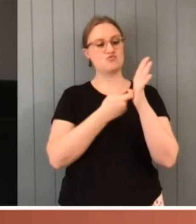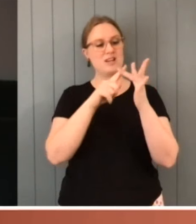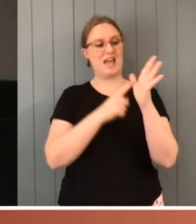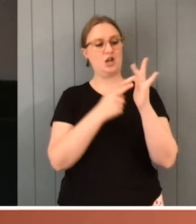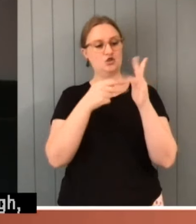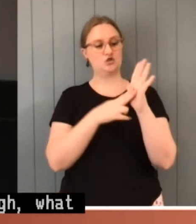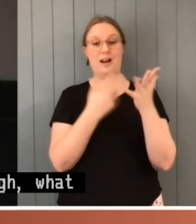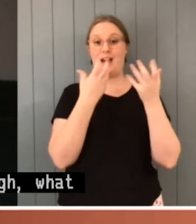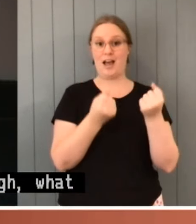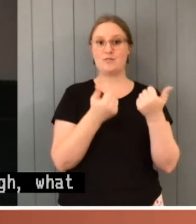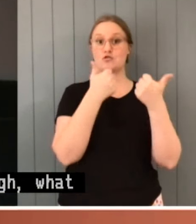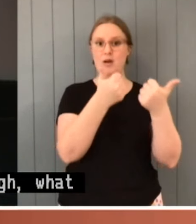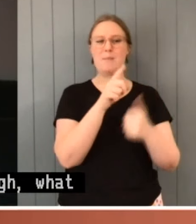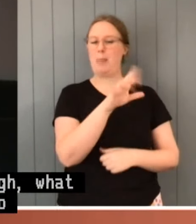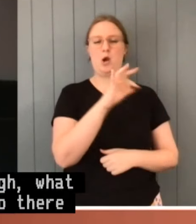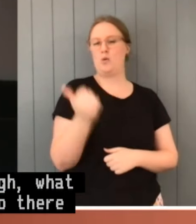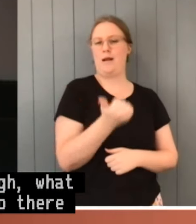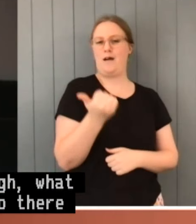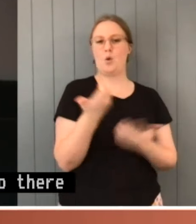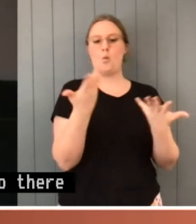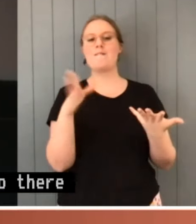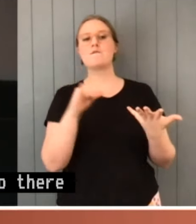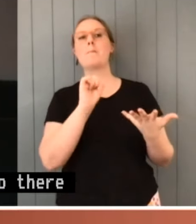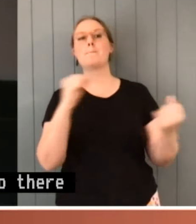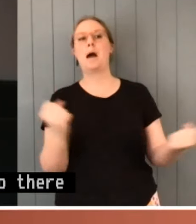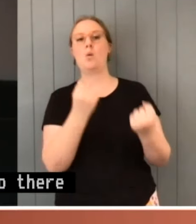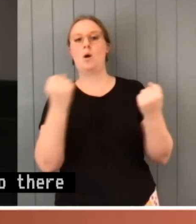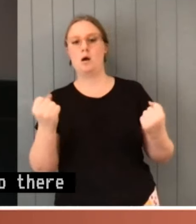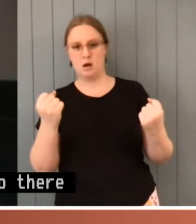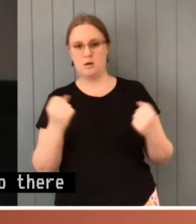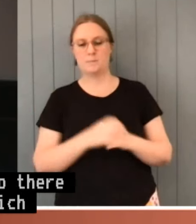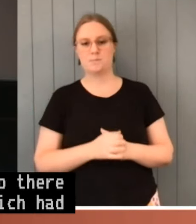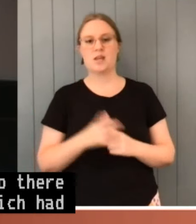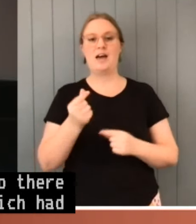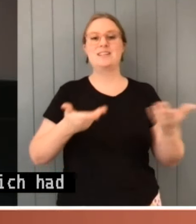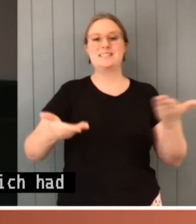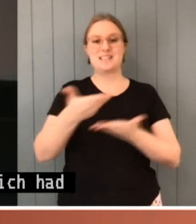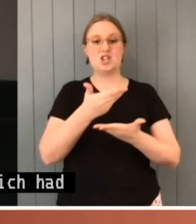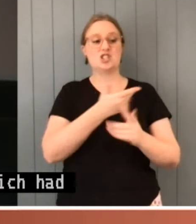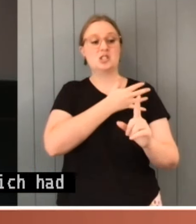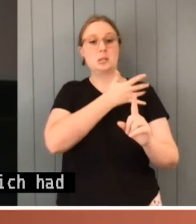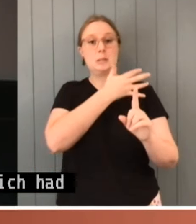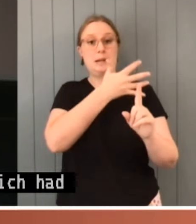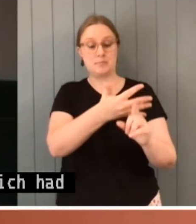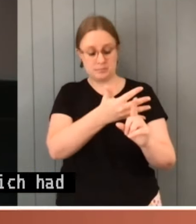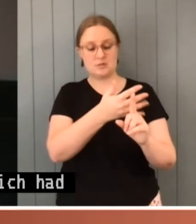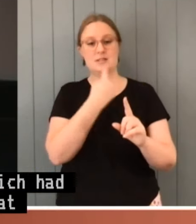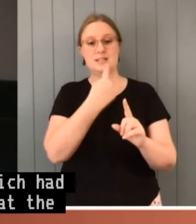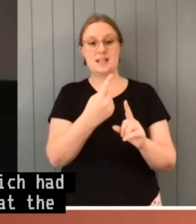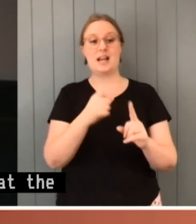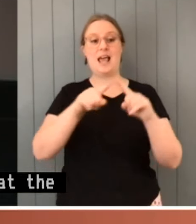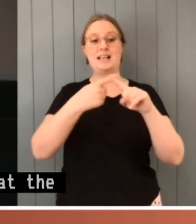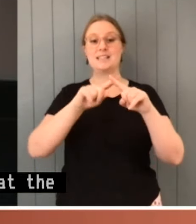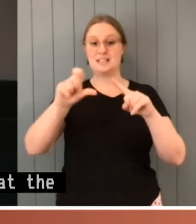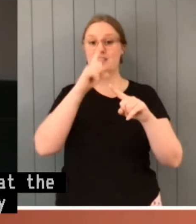common assumption which had existed up to that time that the executive could spend money, if it had an appropriation, on